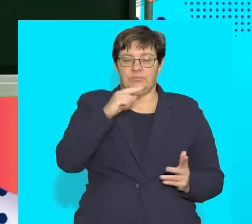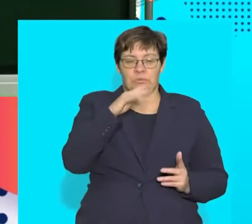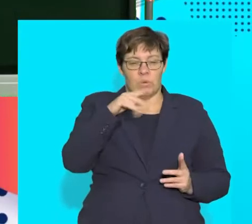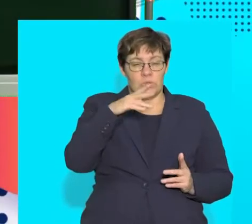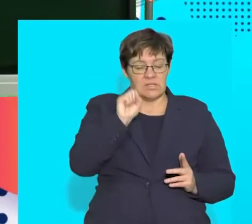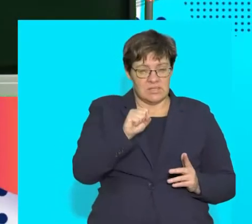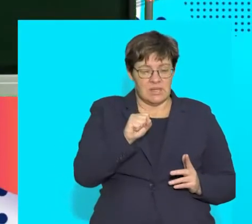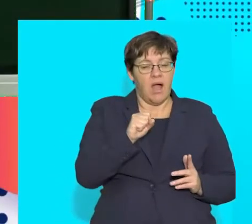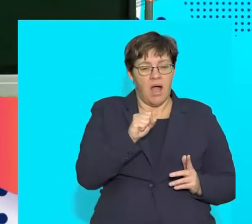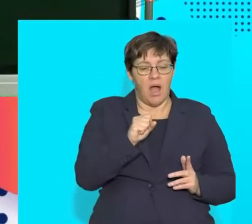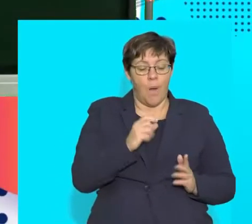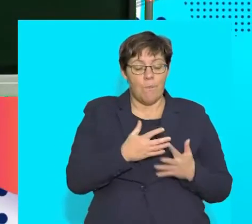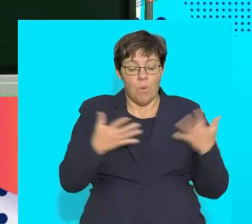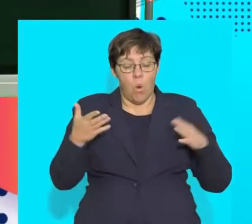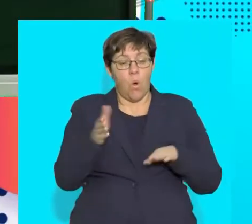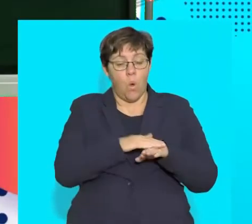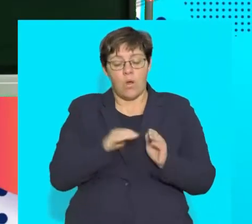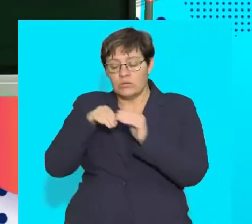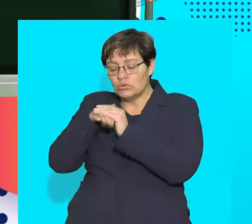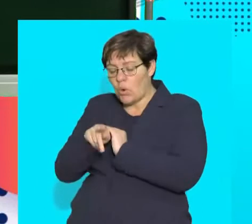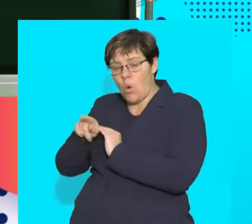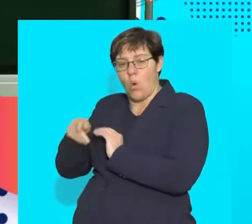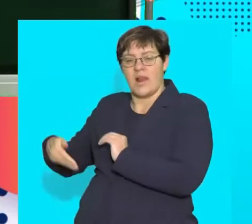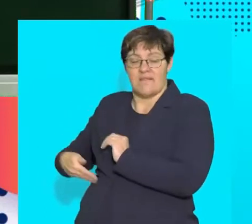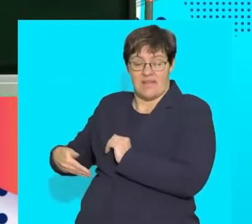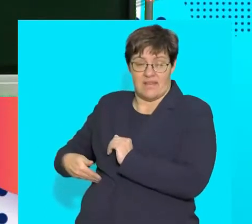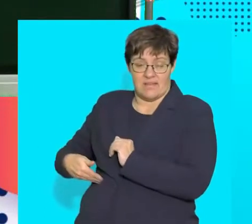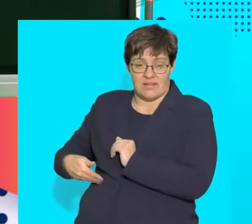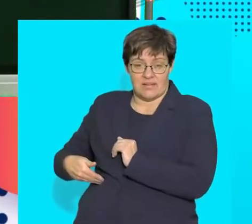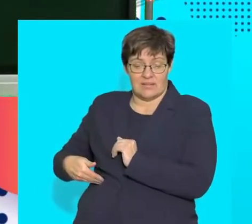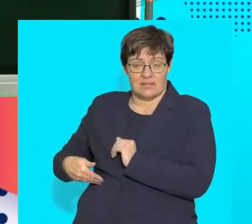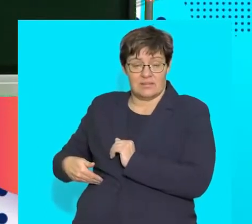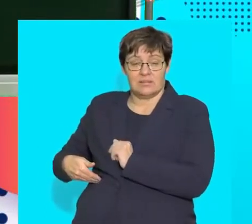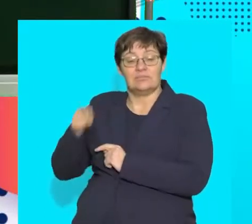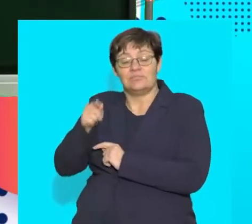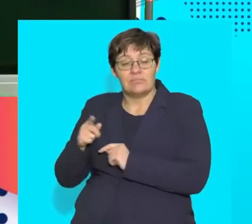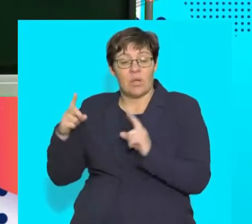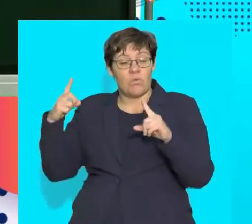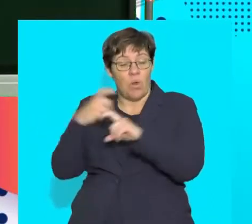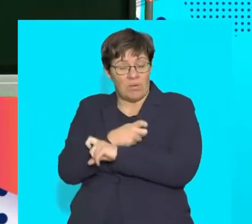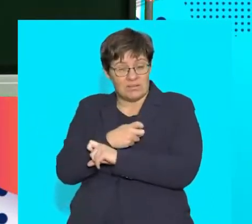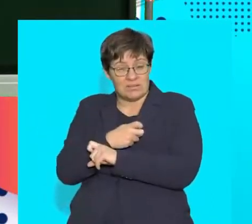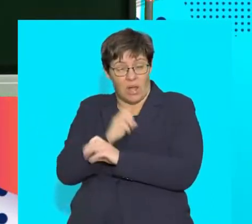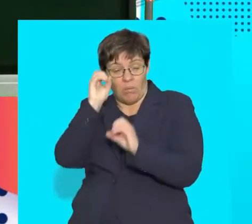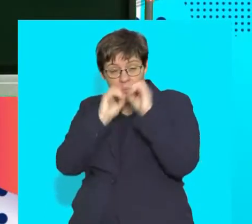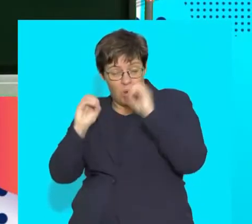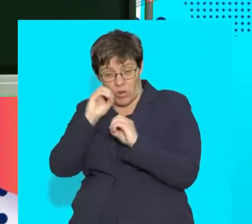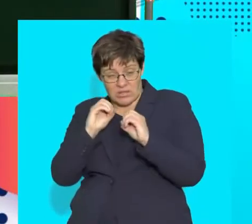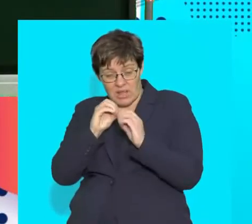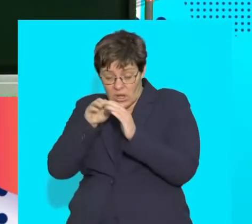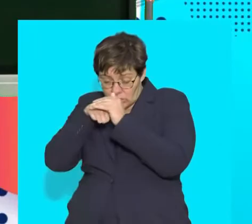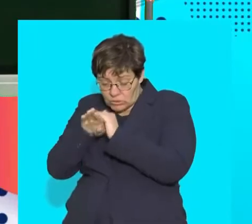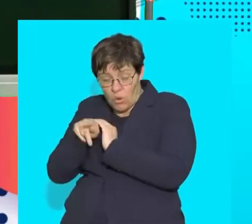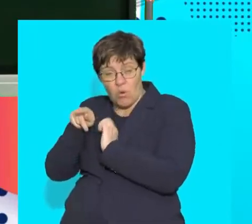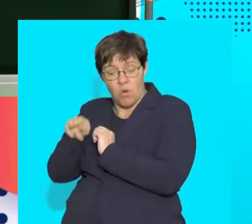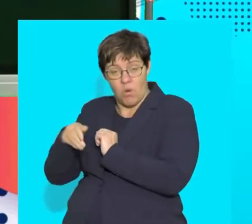glucose that the excess glucose is stored in the liver. And that complex glucose molecule which is